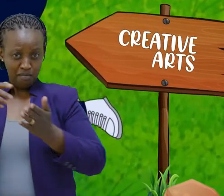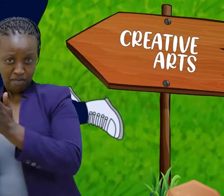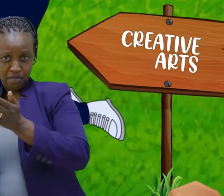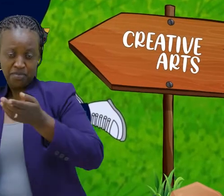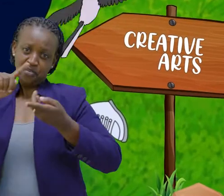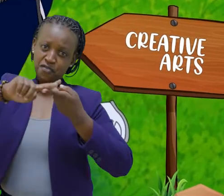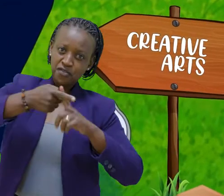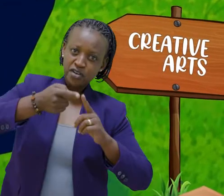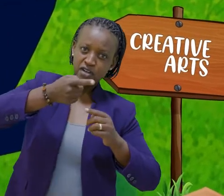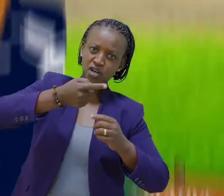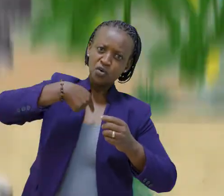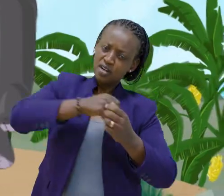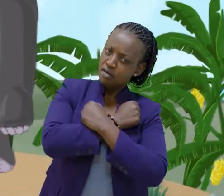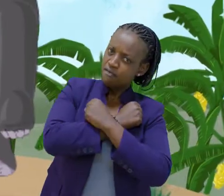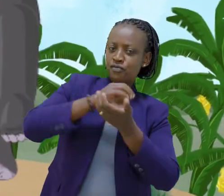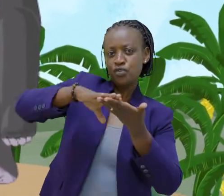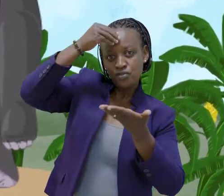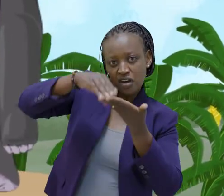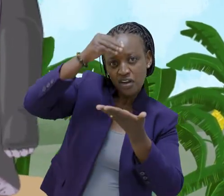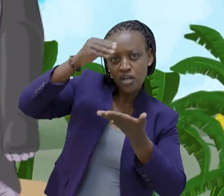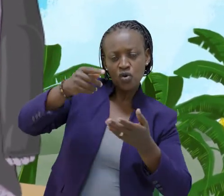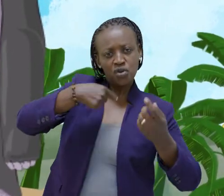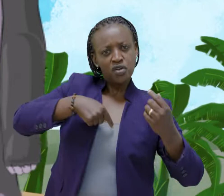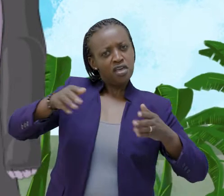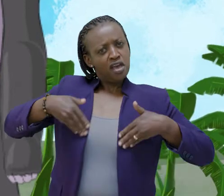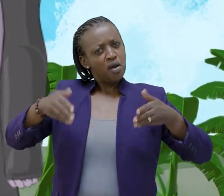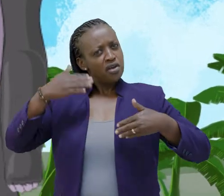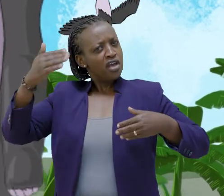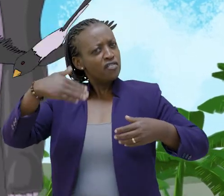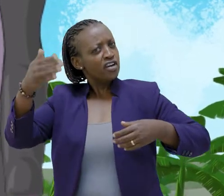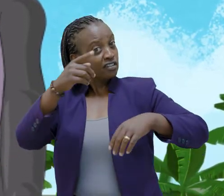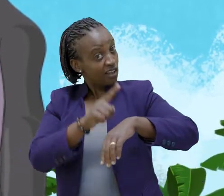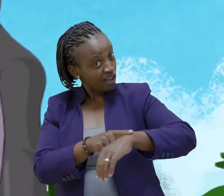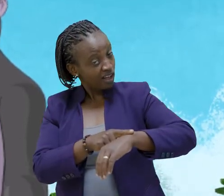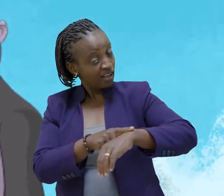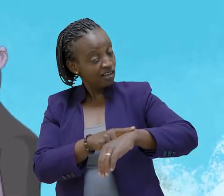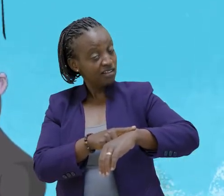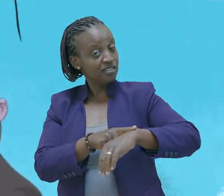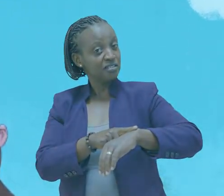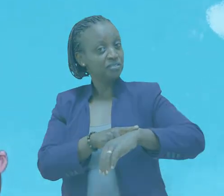am my friend, the love to learn We are happy every time